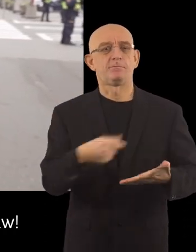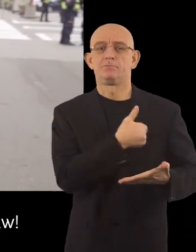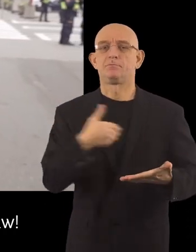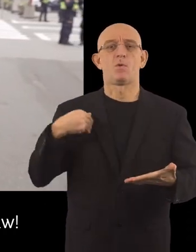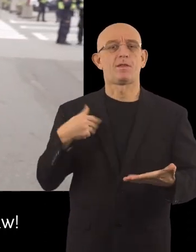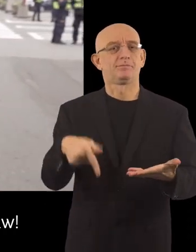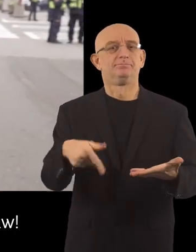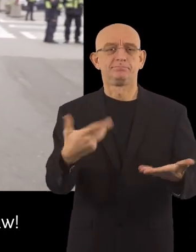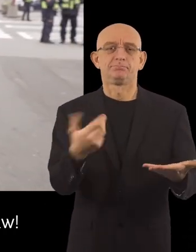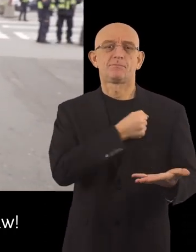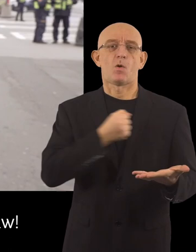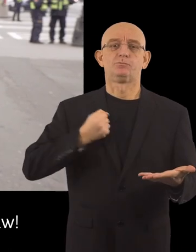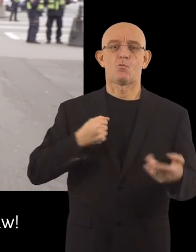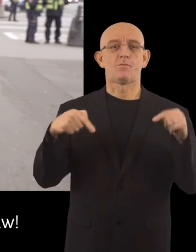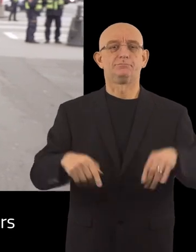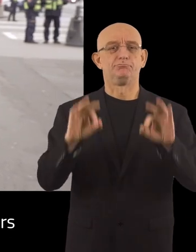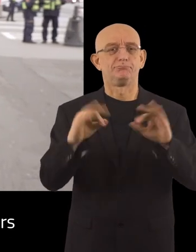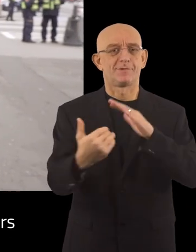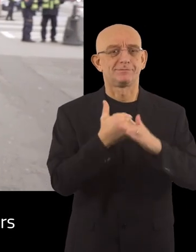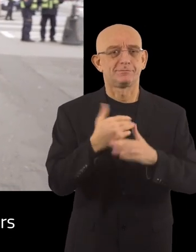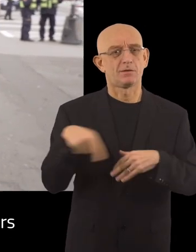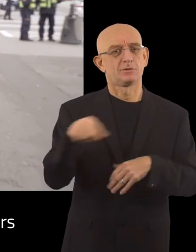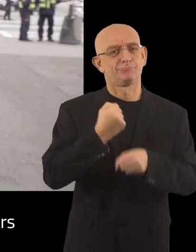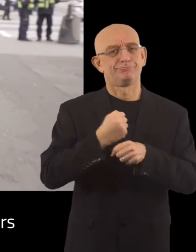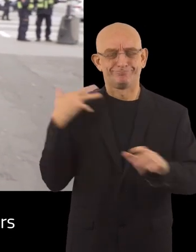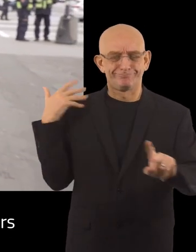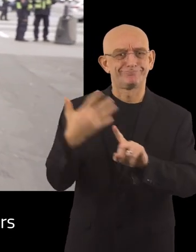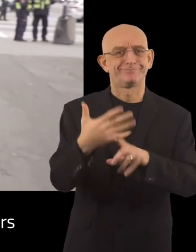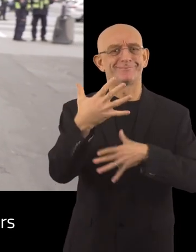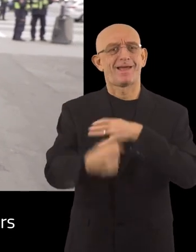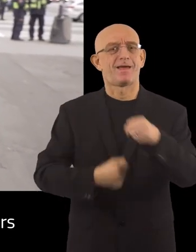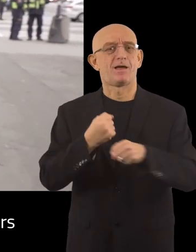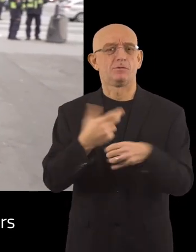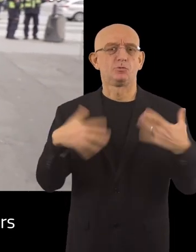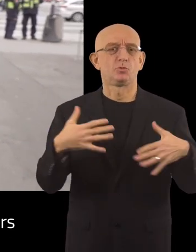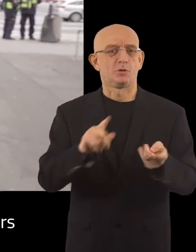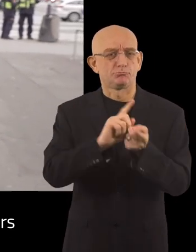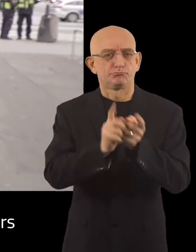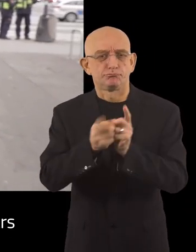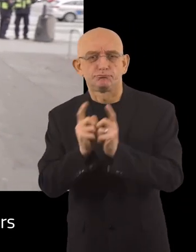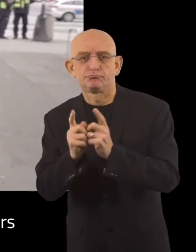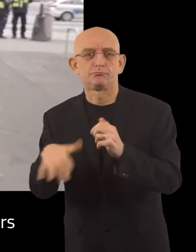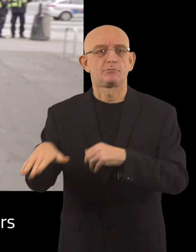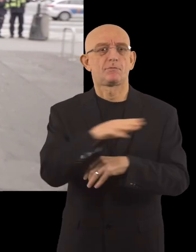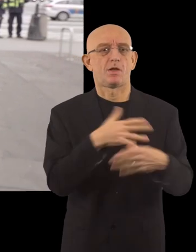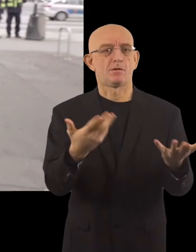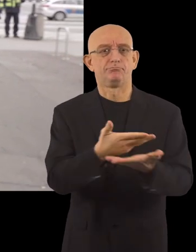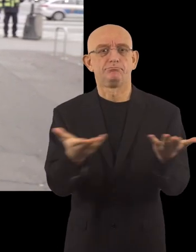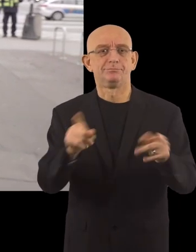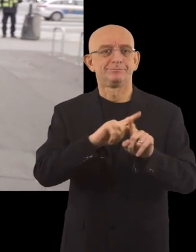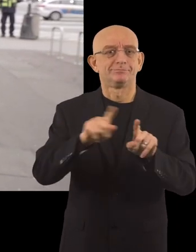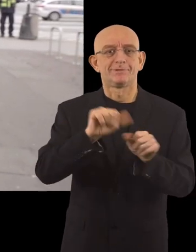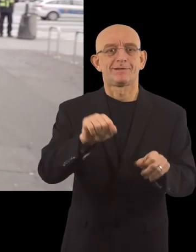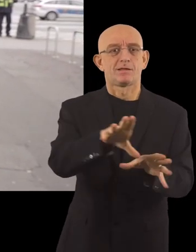Welcome to the accessible city of Warsaw. We've worked hard over the last 10 years to adopt inclusive approaches and